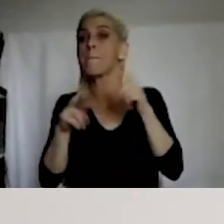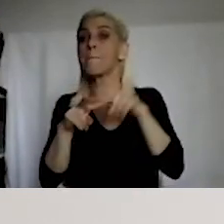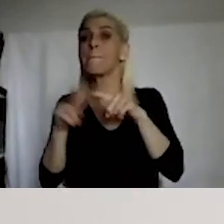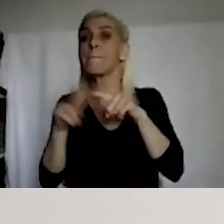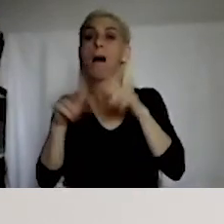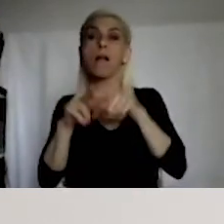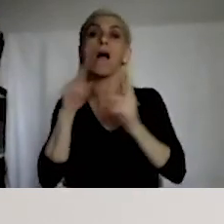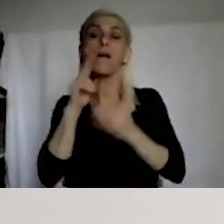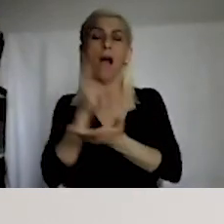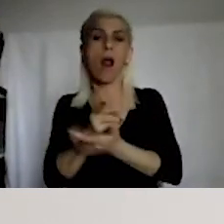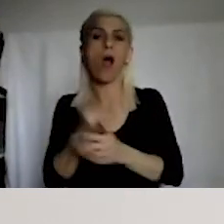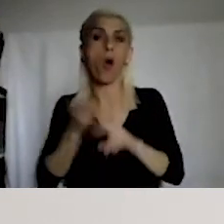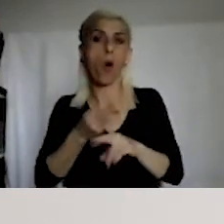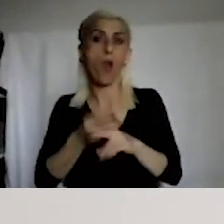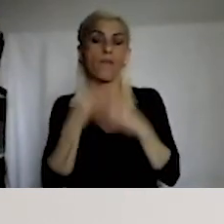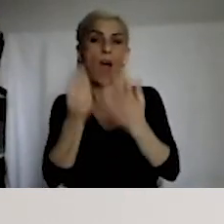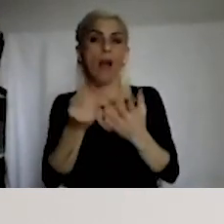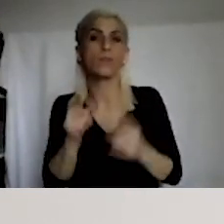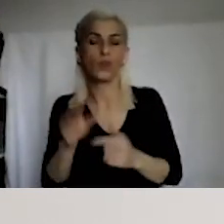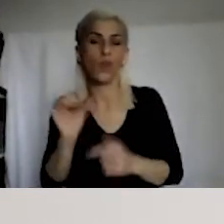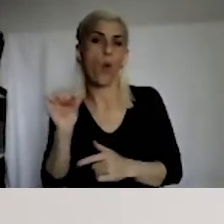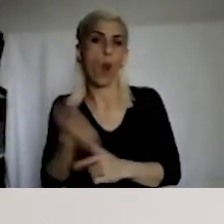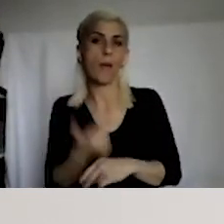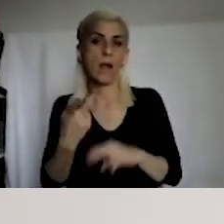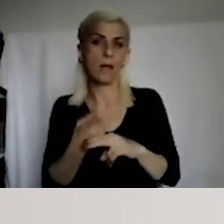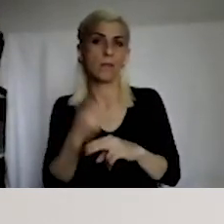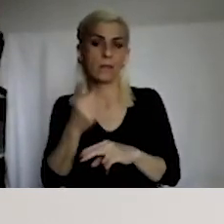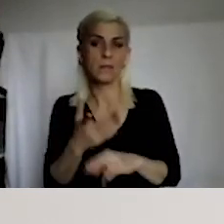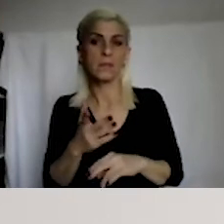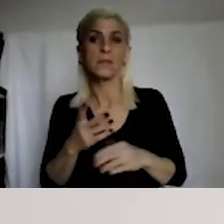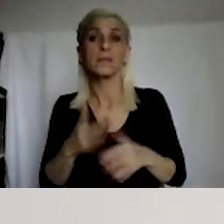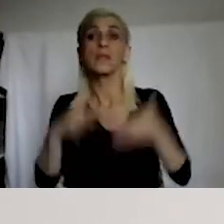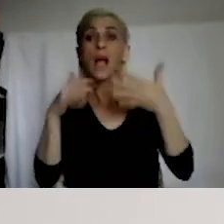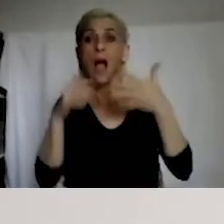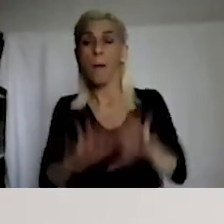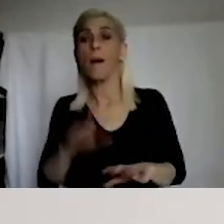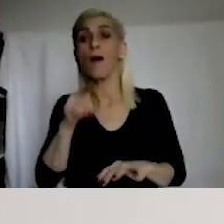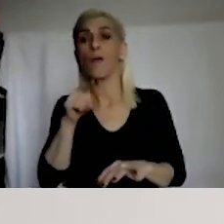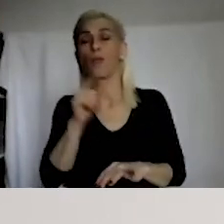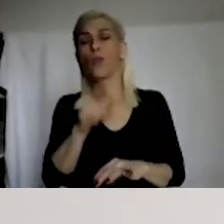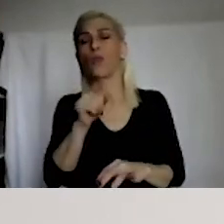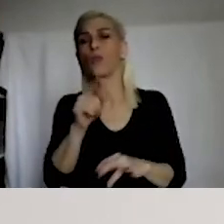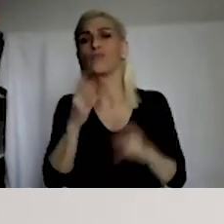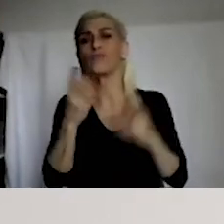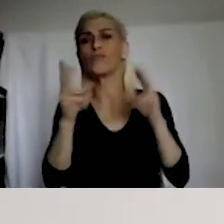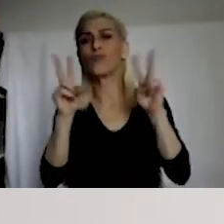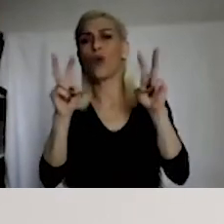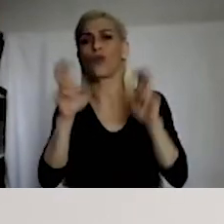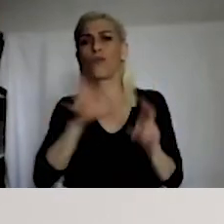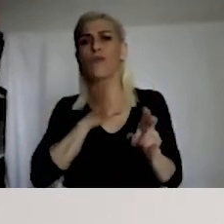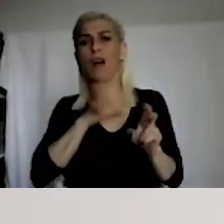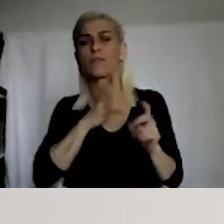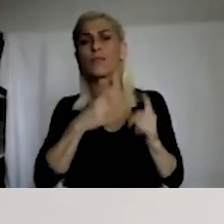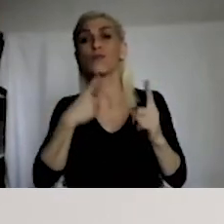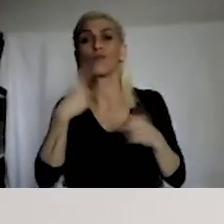Embala is such an example that regards anti-Semitism, a negationist discourse.